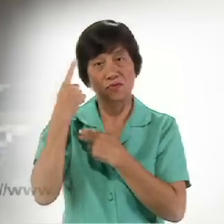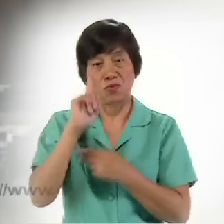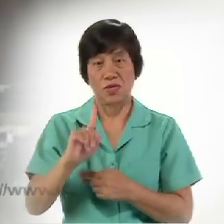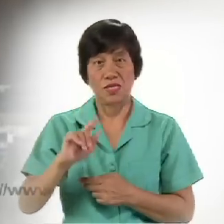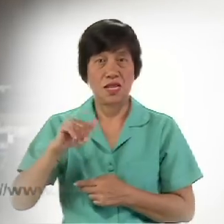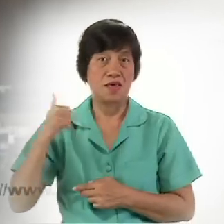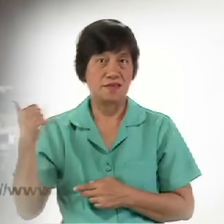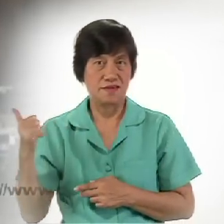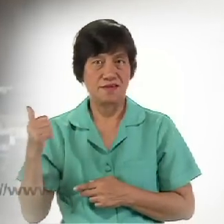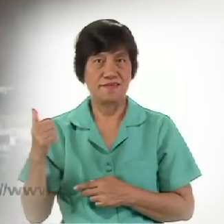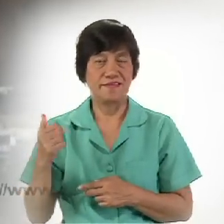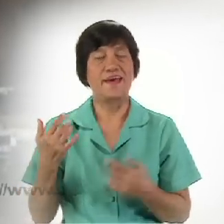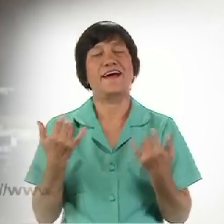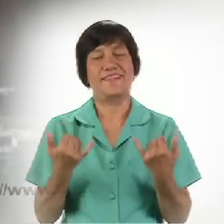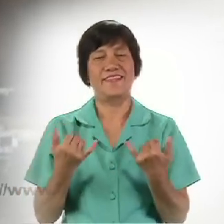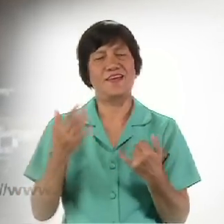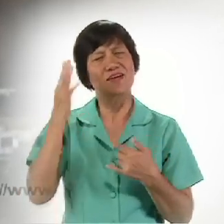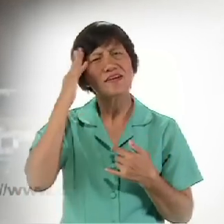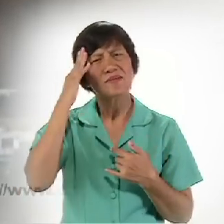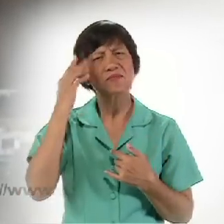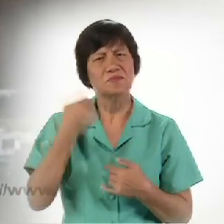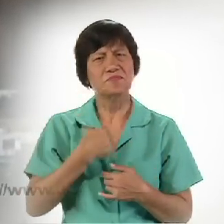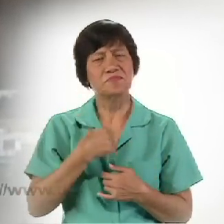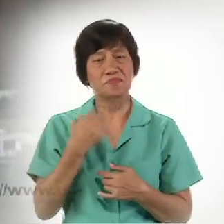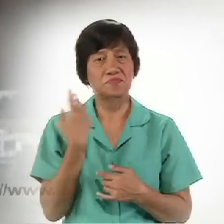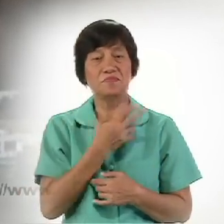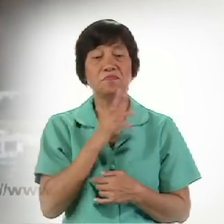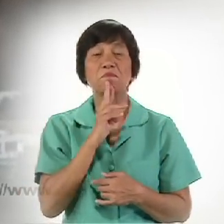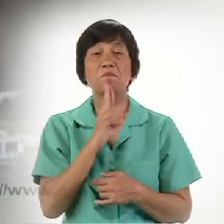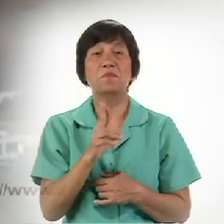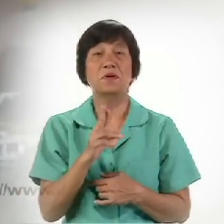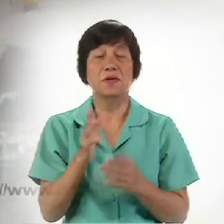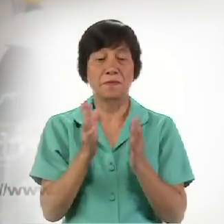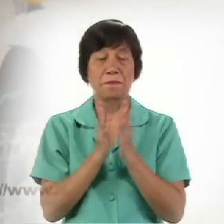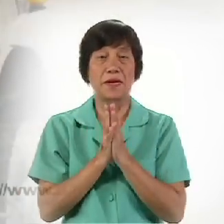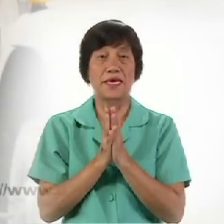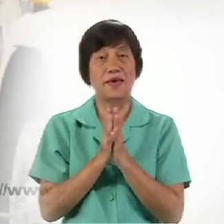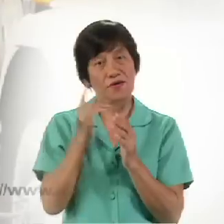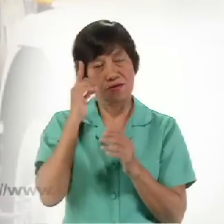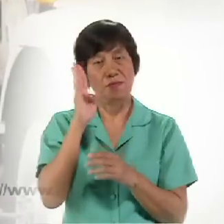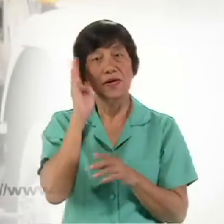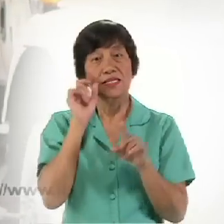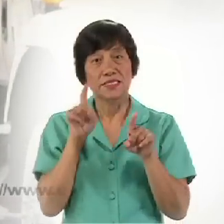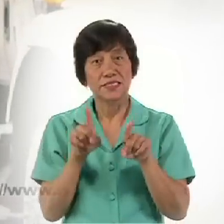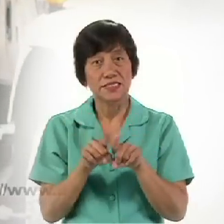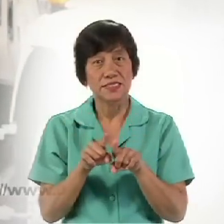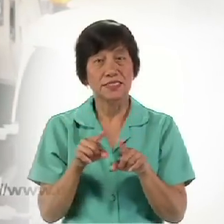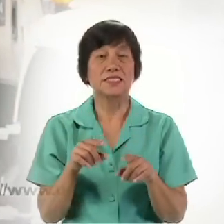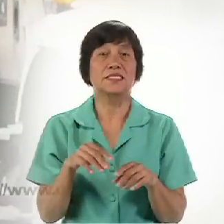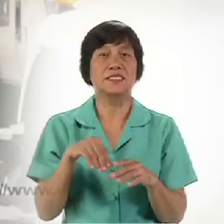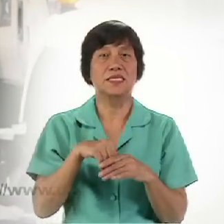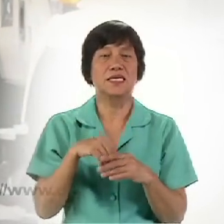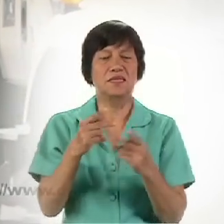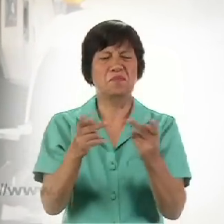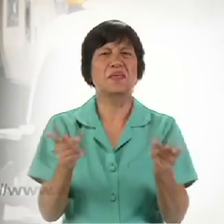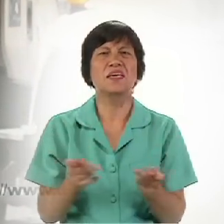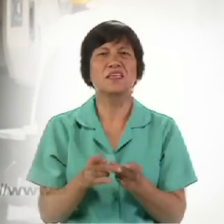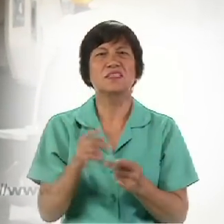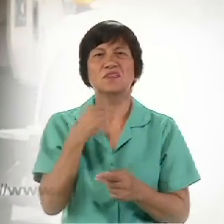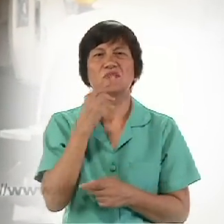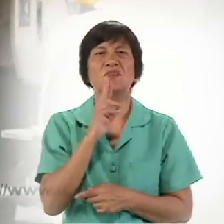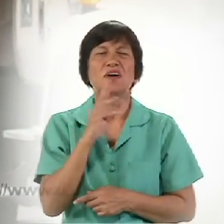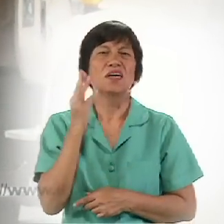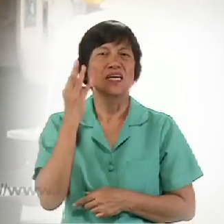know We are Praying For our Brothers and Sisters In areas That are Experiencing